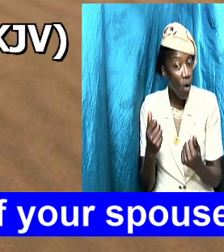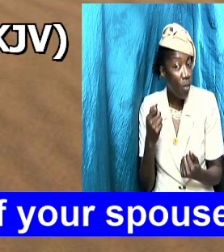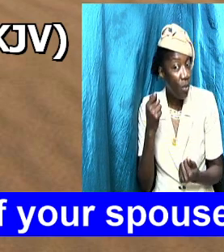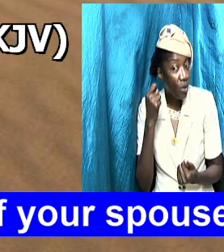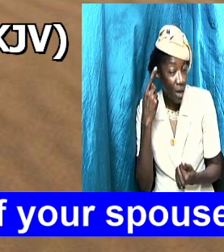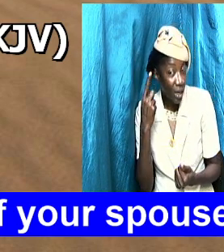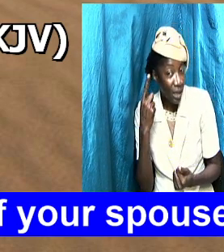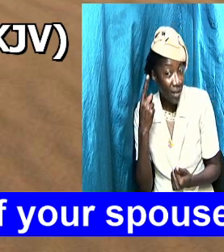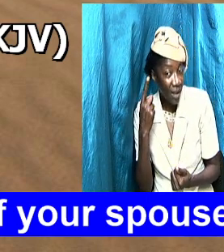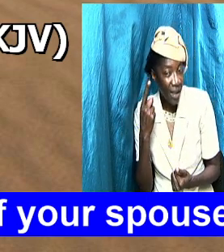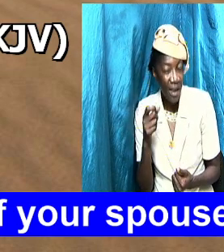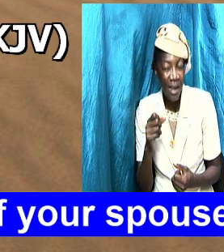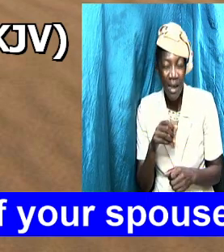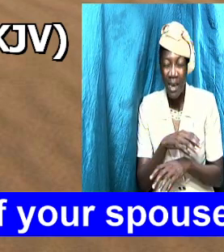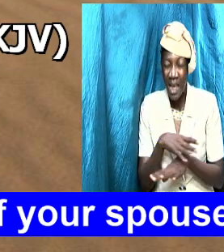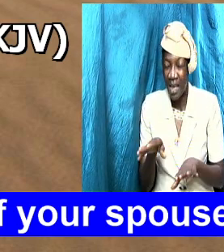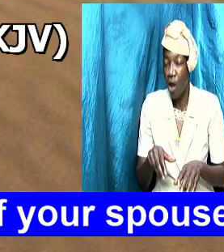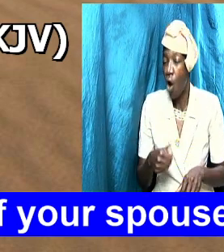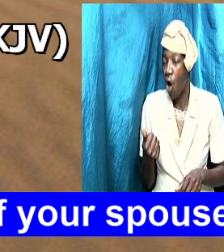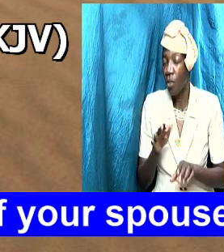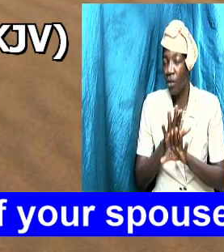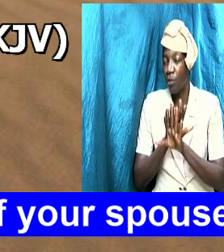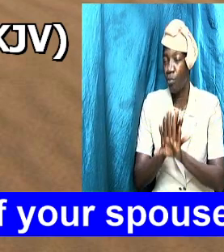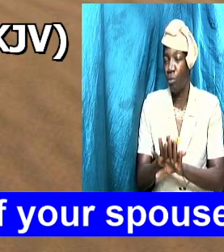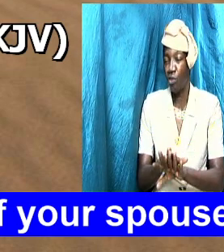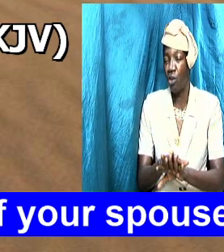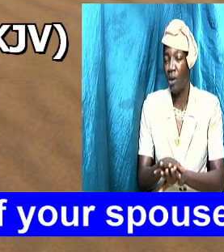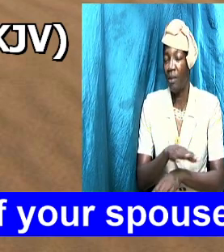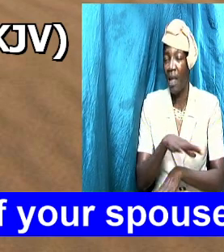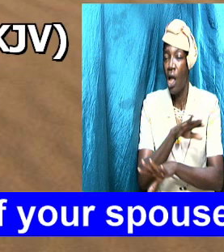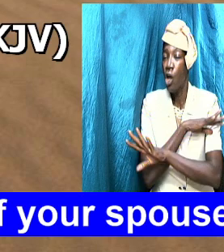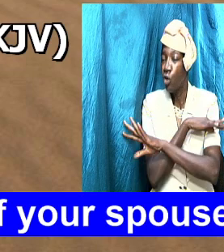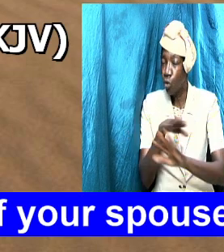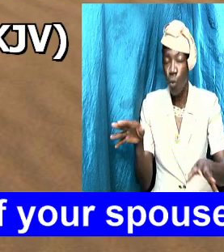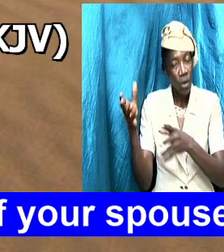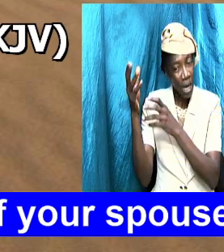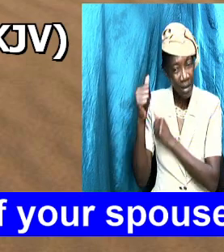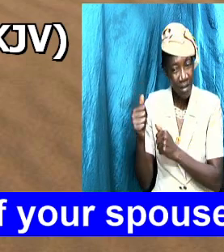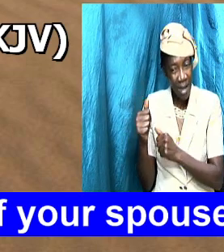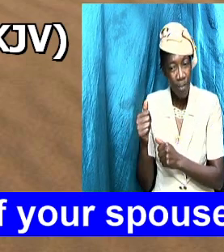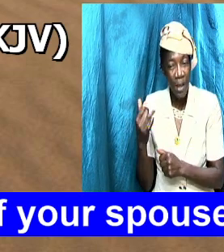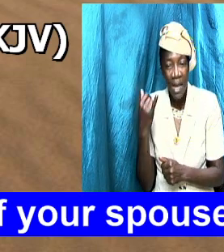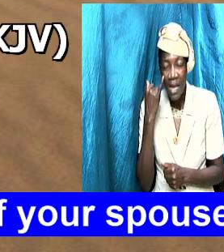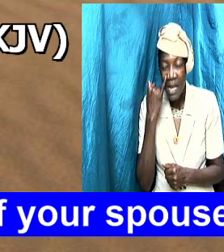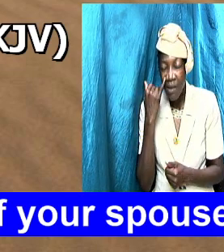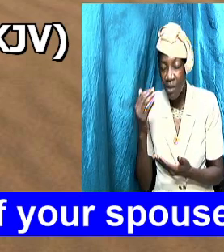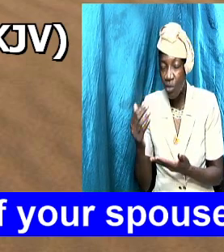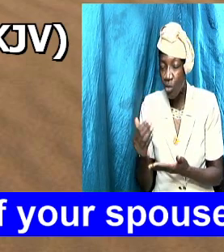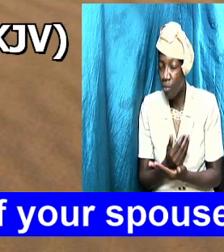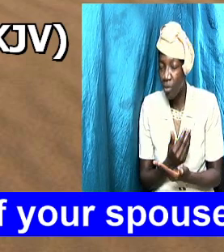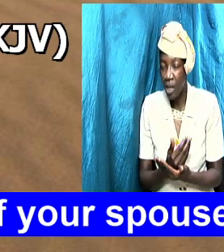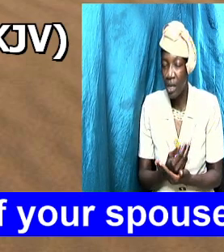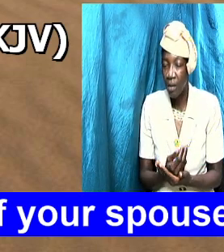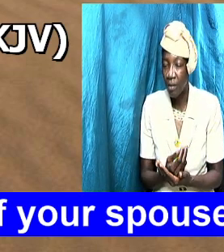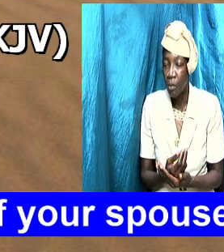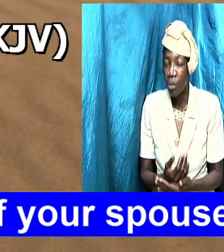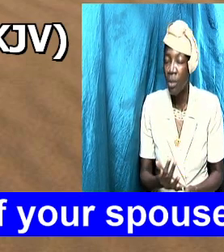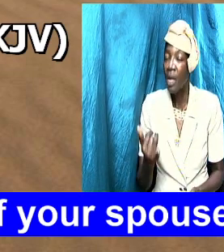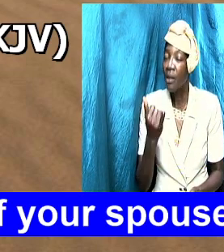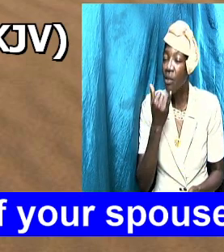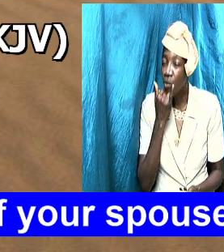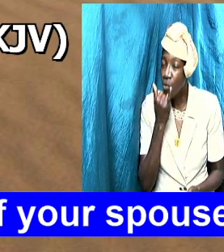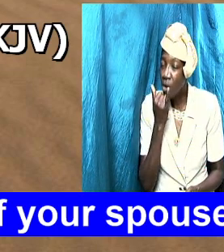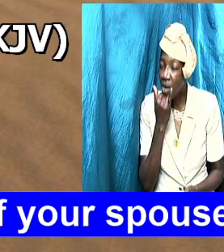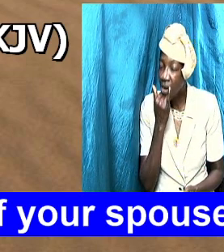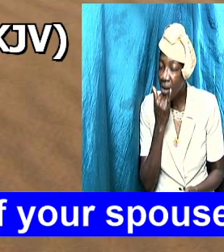say like others are pushing and forcing you to say don't accept that if it is something that is irrational and outrageous and out of the way